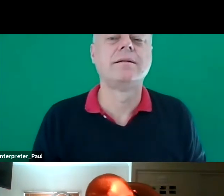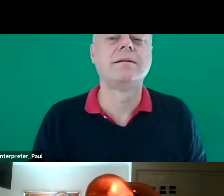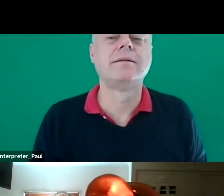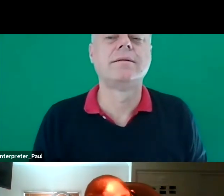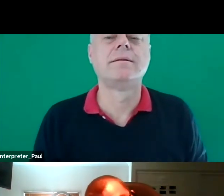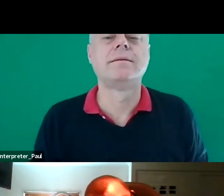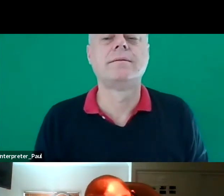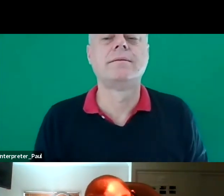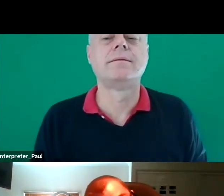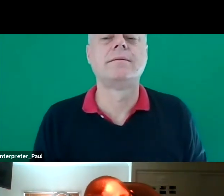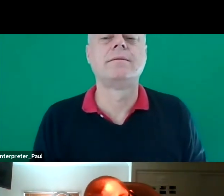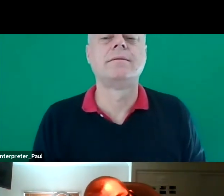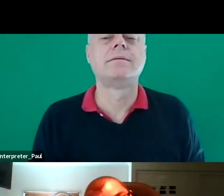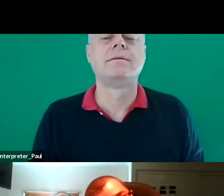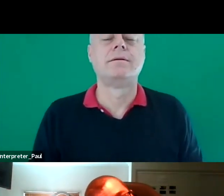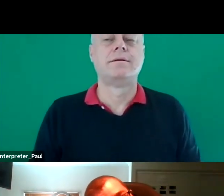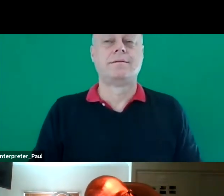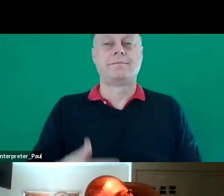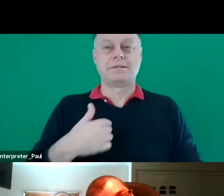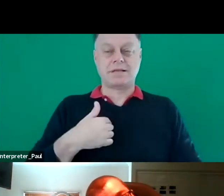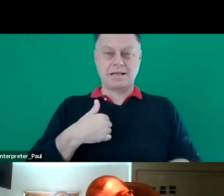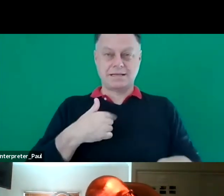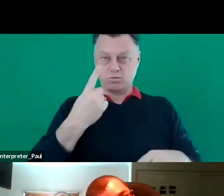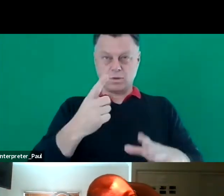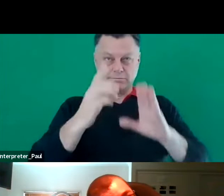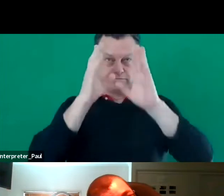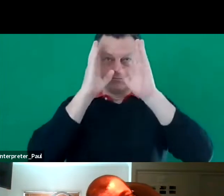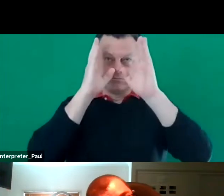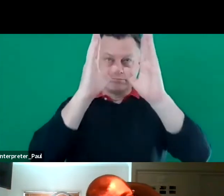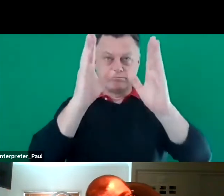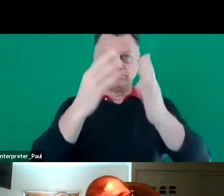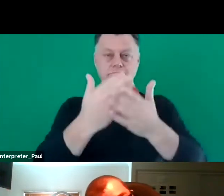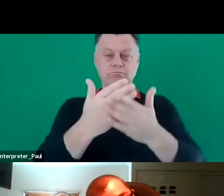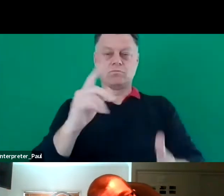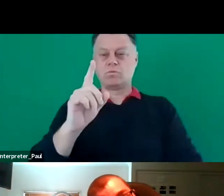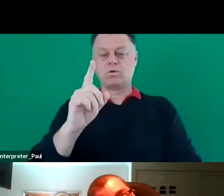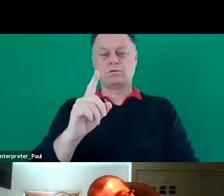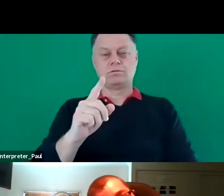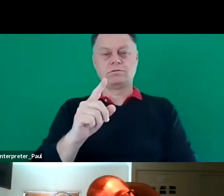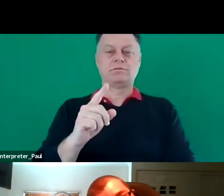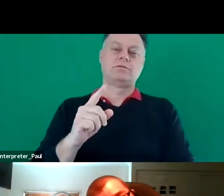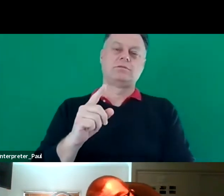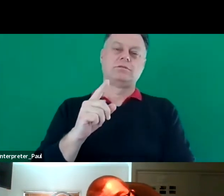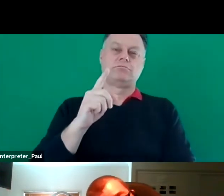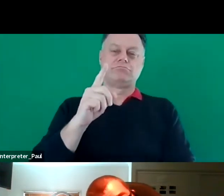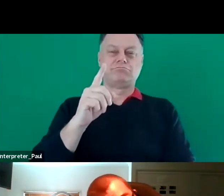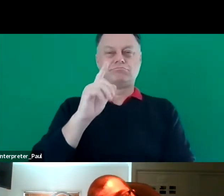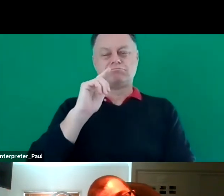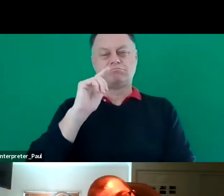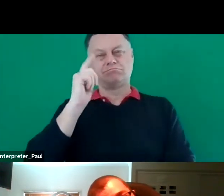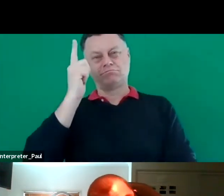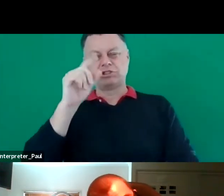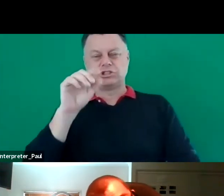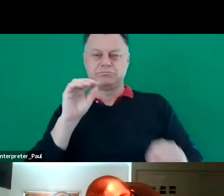I could solely focus on what the facilitator was saying,